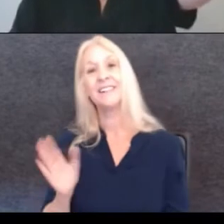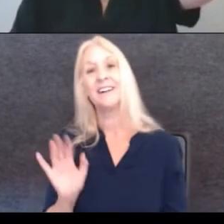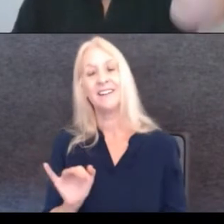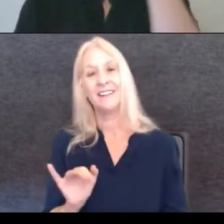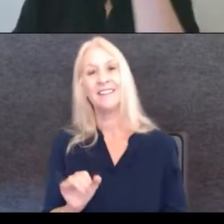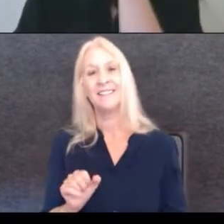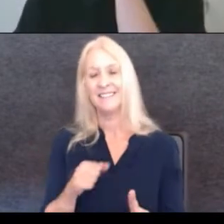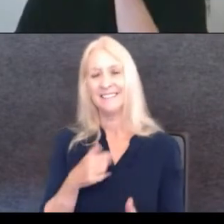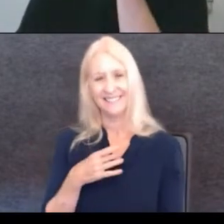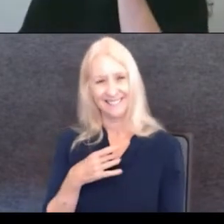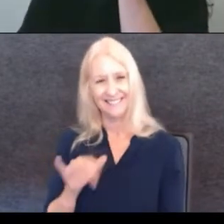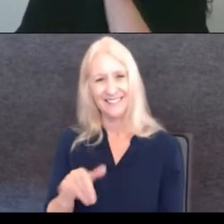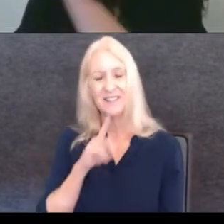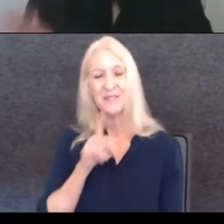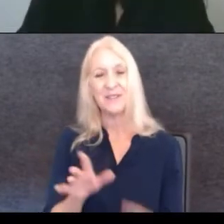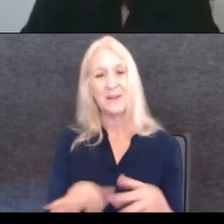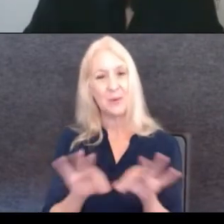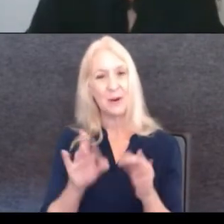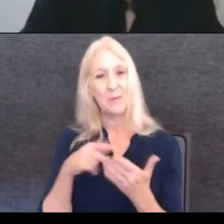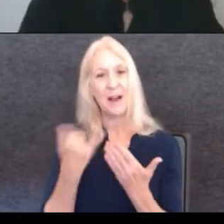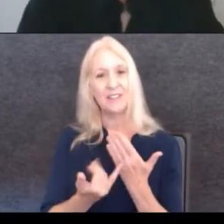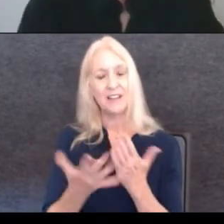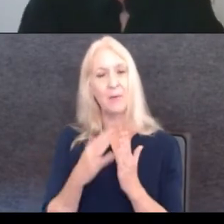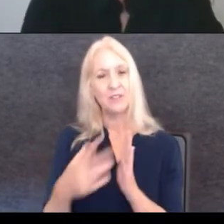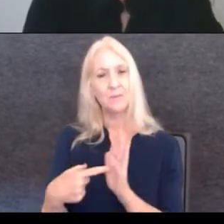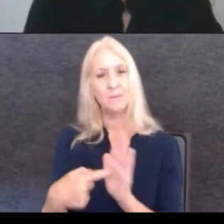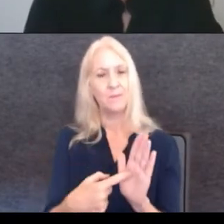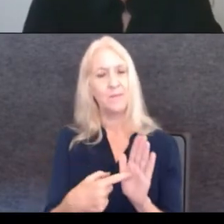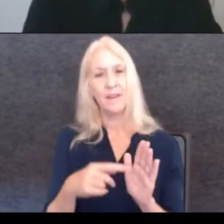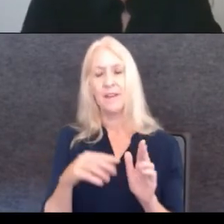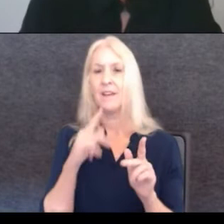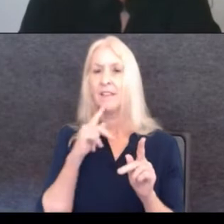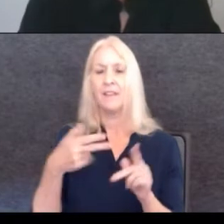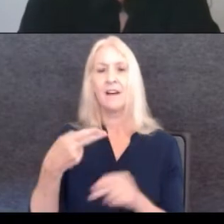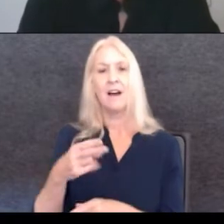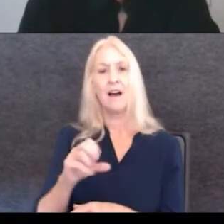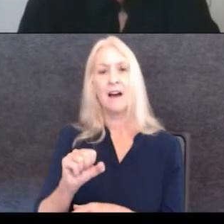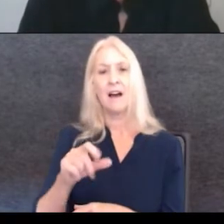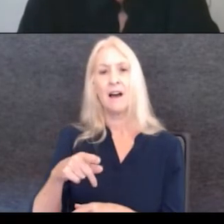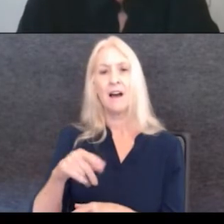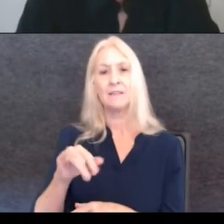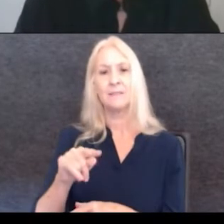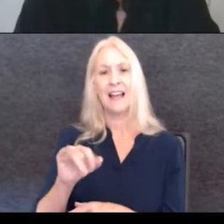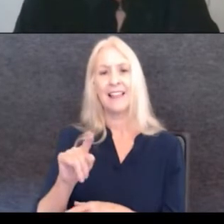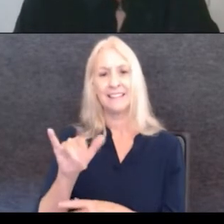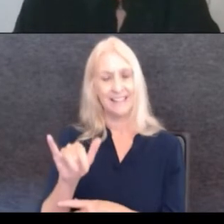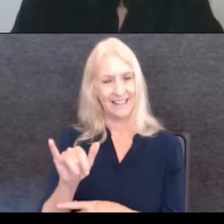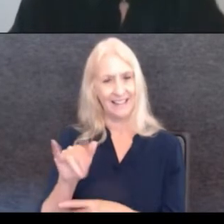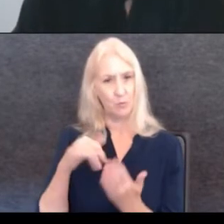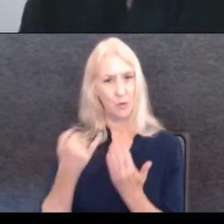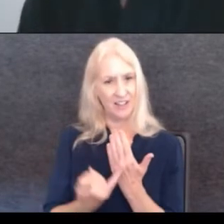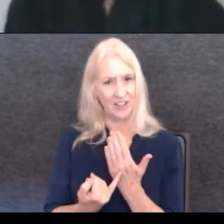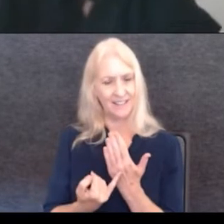project that I want you to share with everybody, the hospitality project. So tell me how that, how that happened.